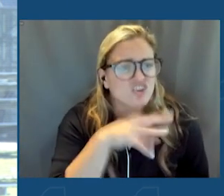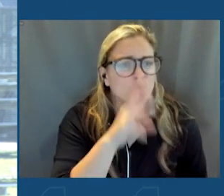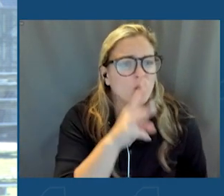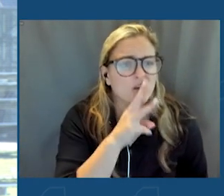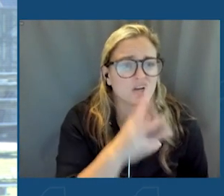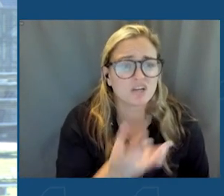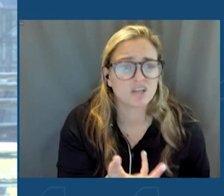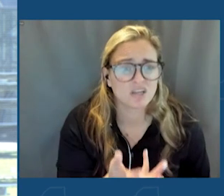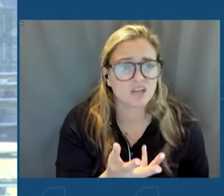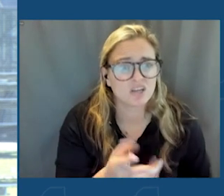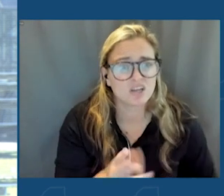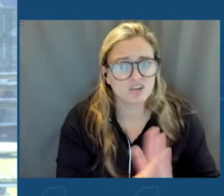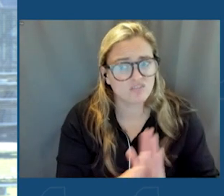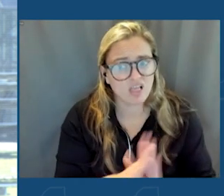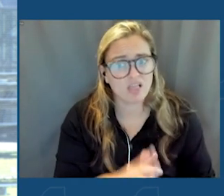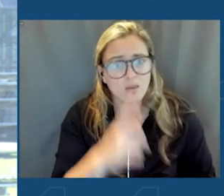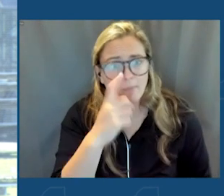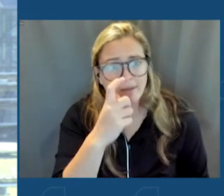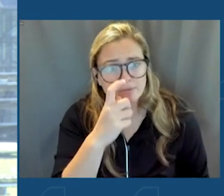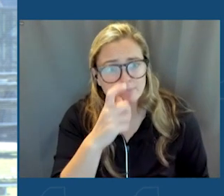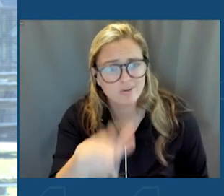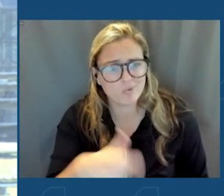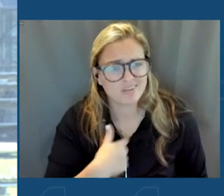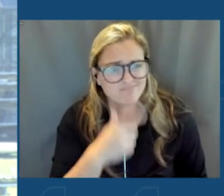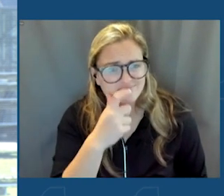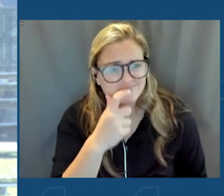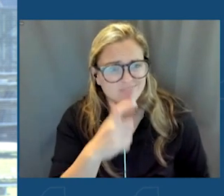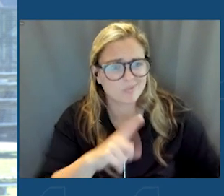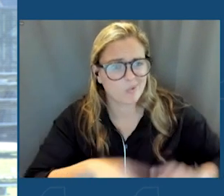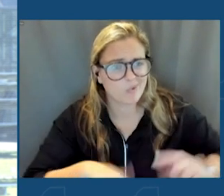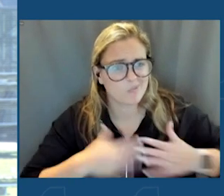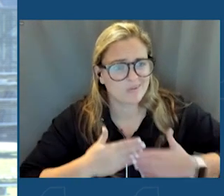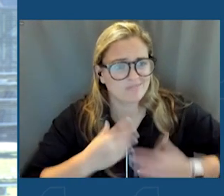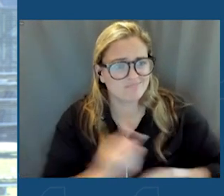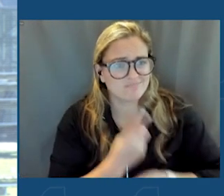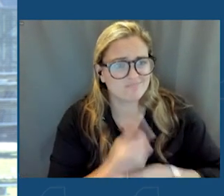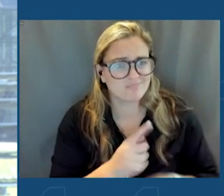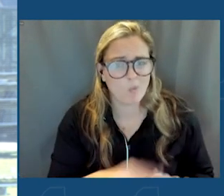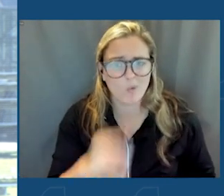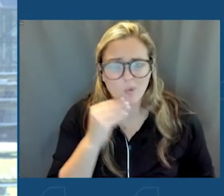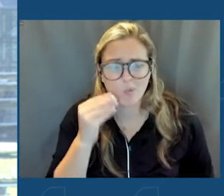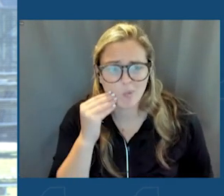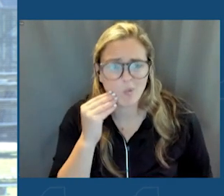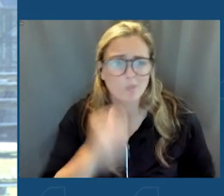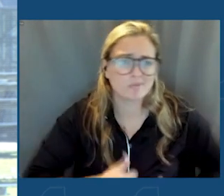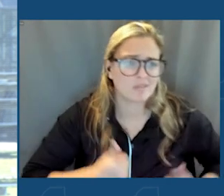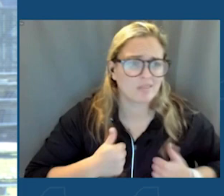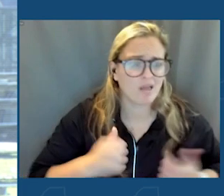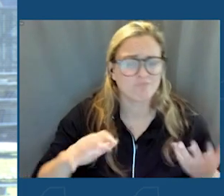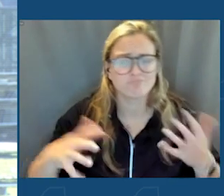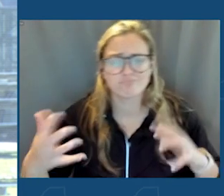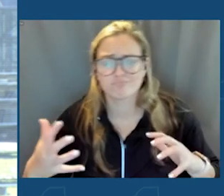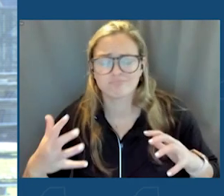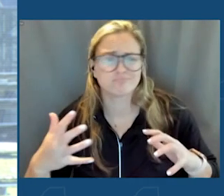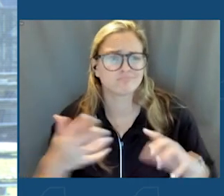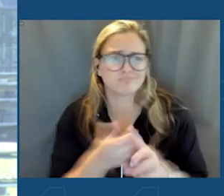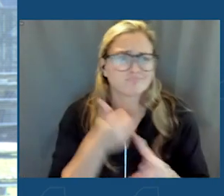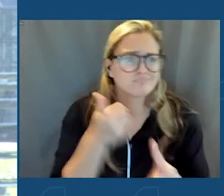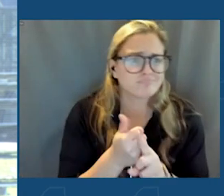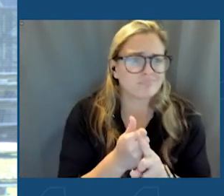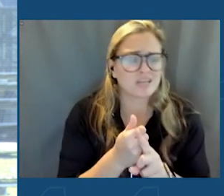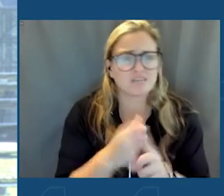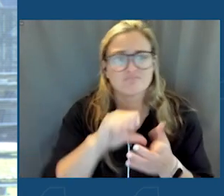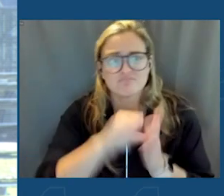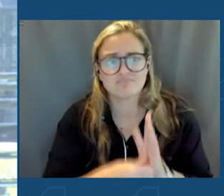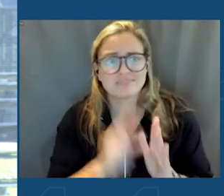and you develop asthma as a result of your surroundings, or if your homes and livelihoods are becoming vulnerable to the extreme weather, and this is something we didn't